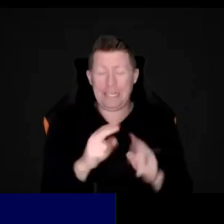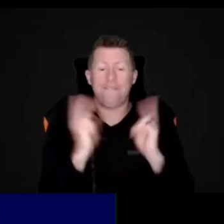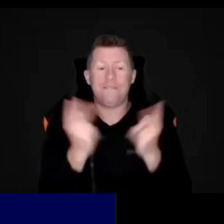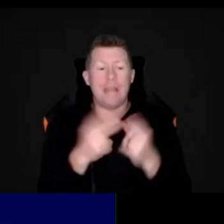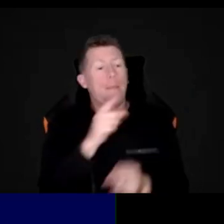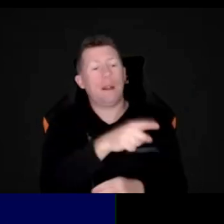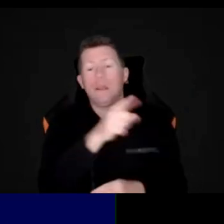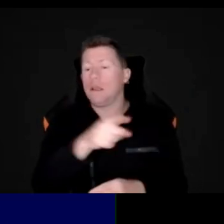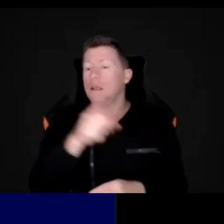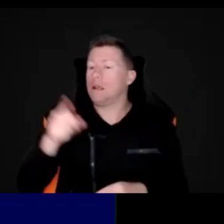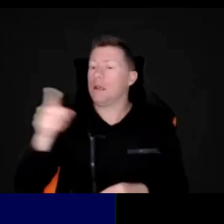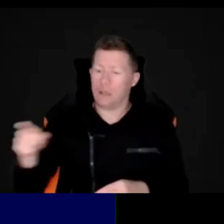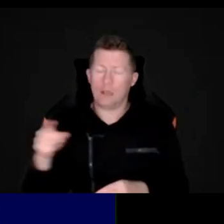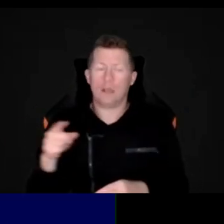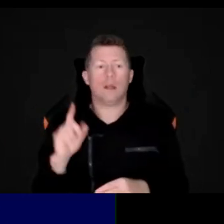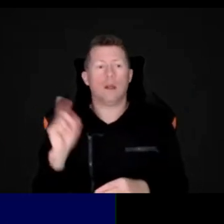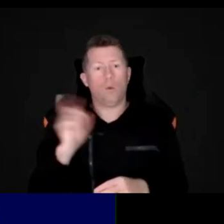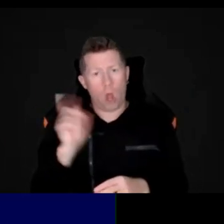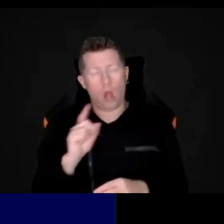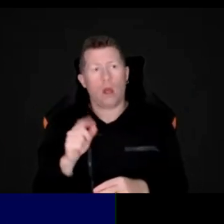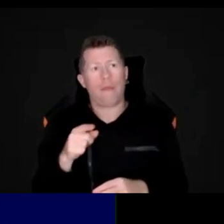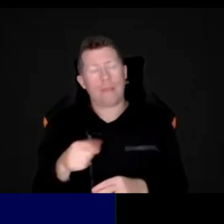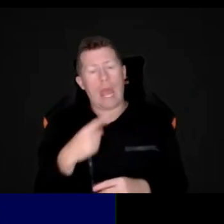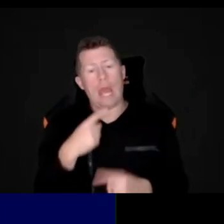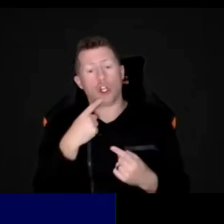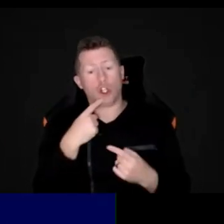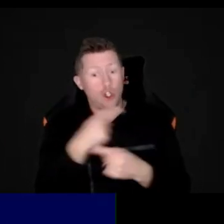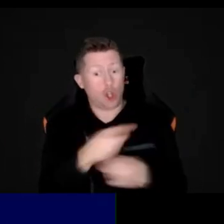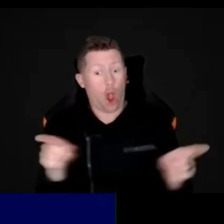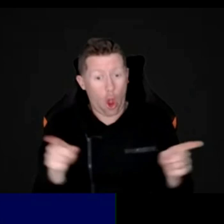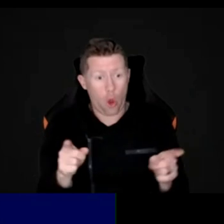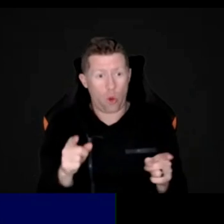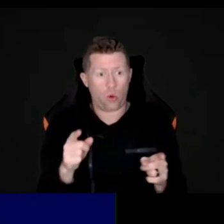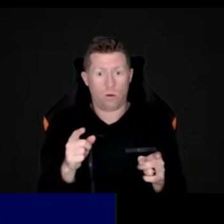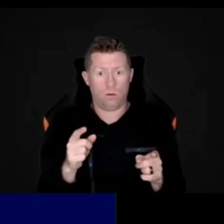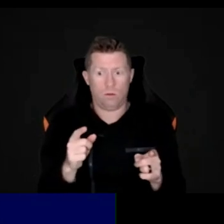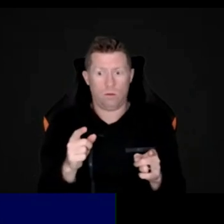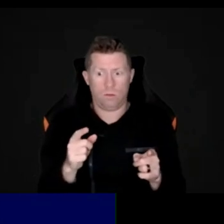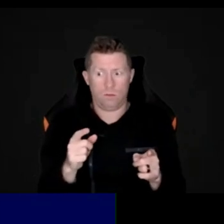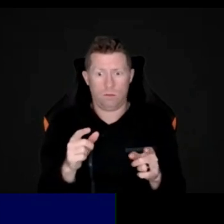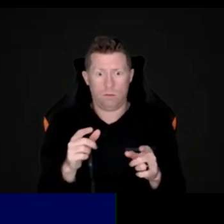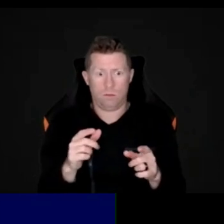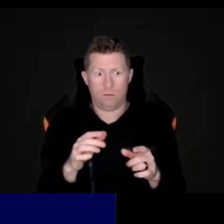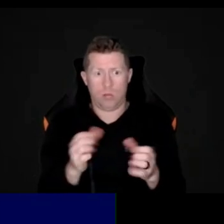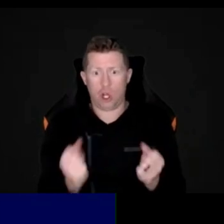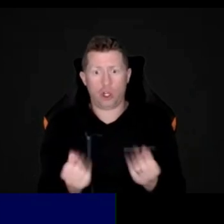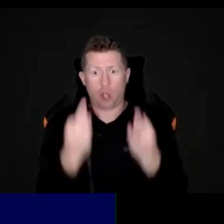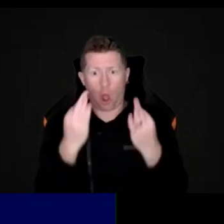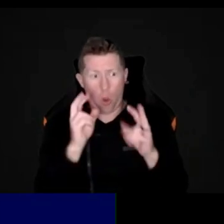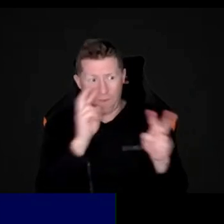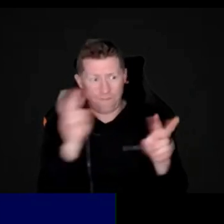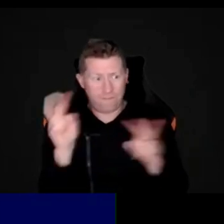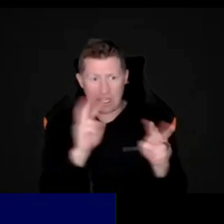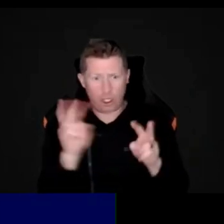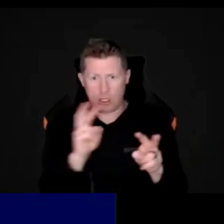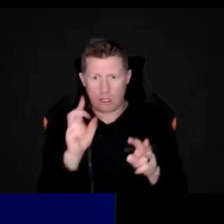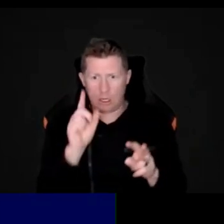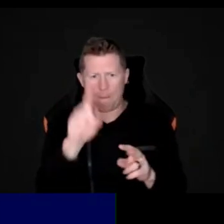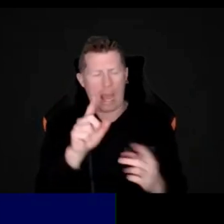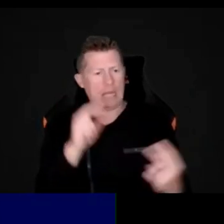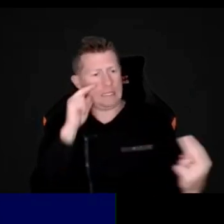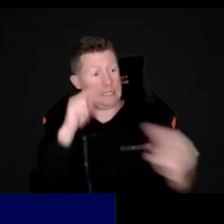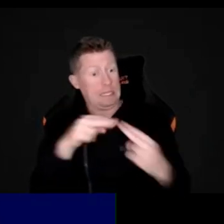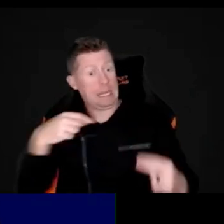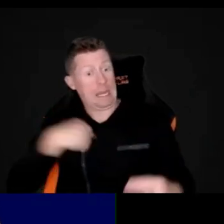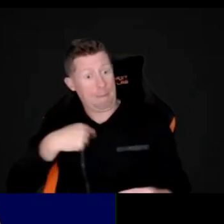they've been told that there's no vision there. And I've been able to extract vision from,